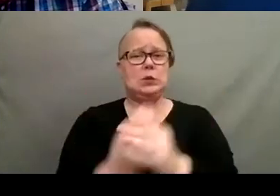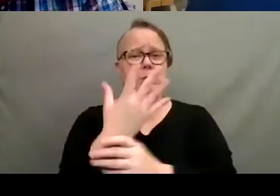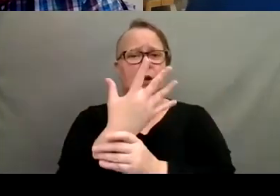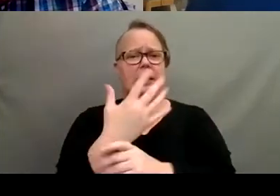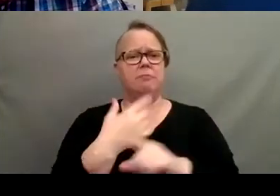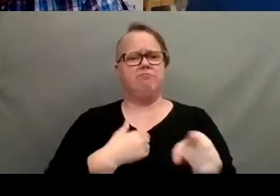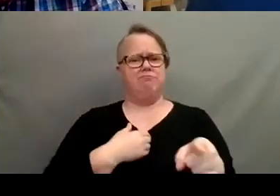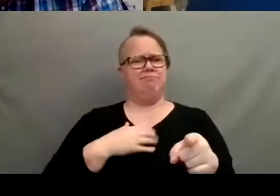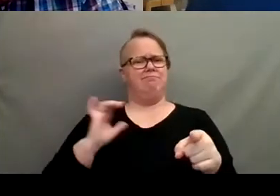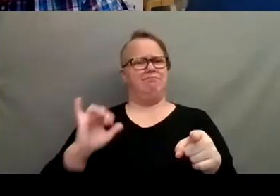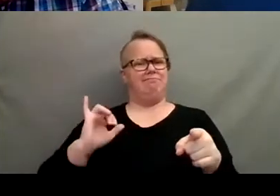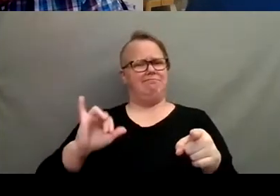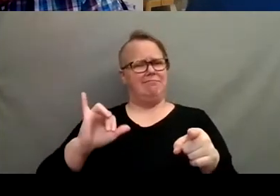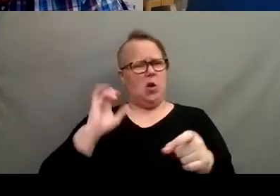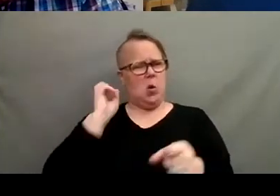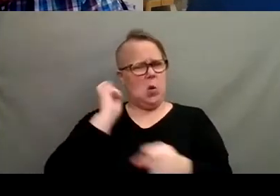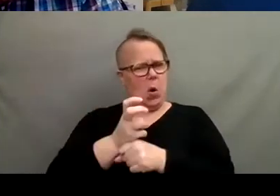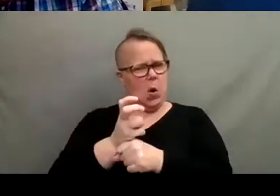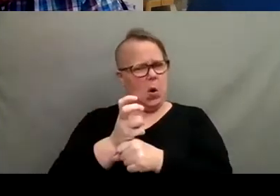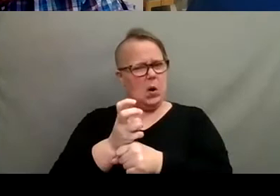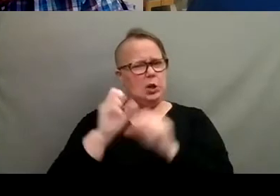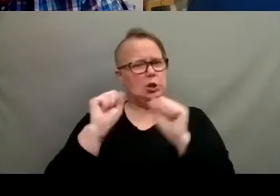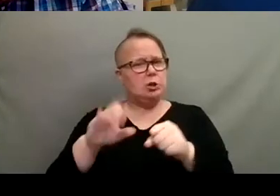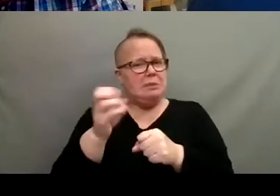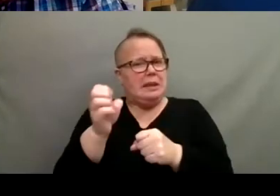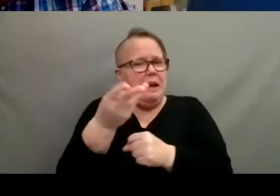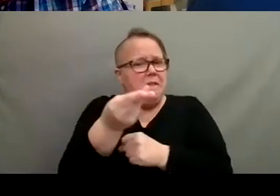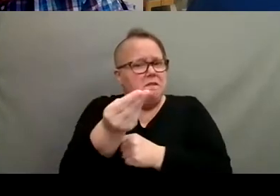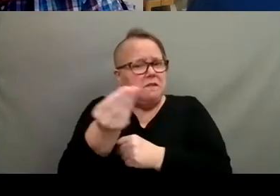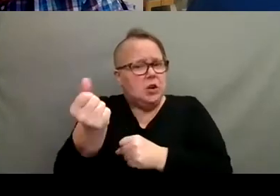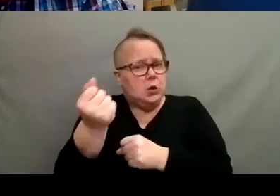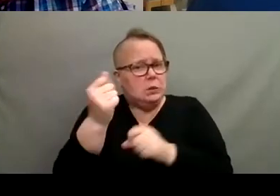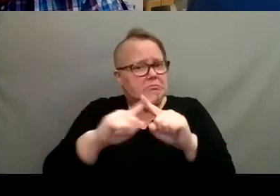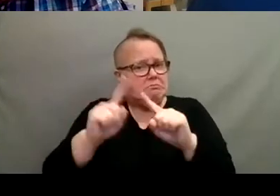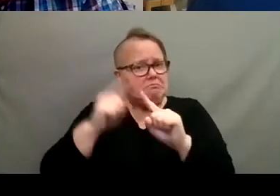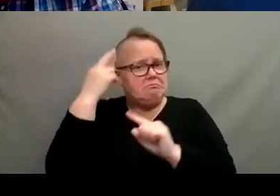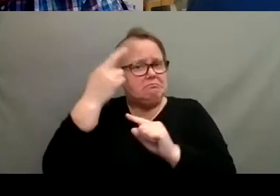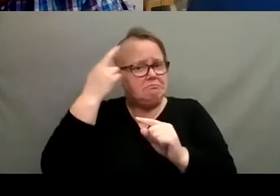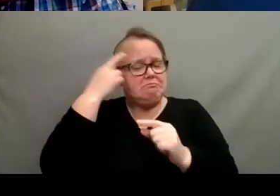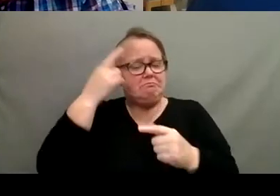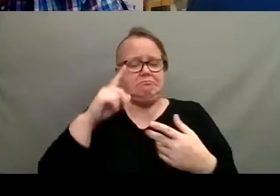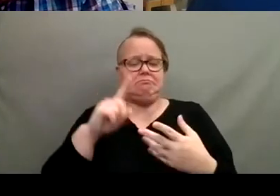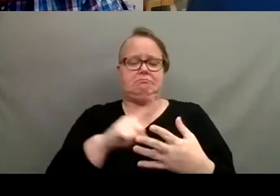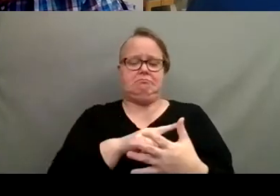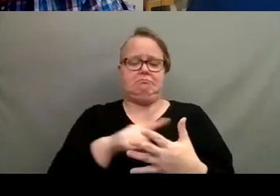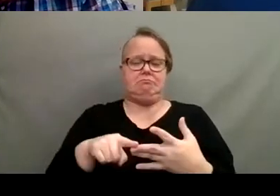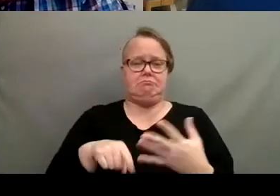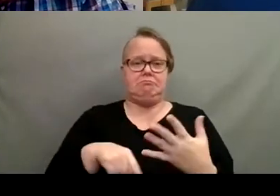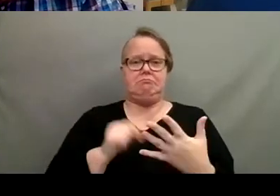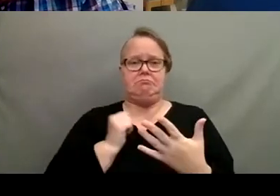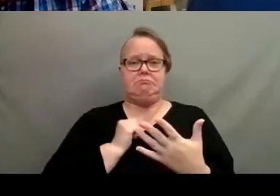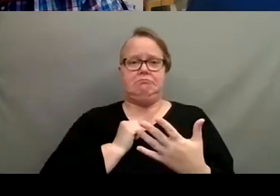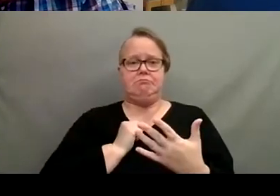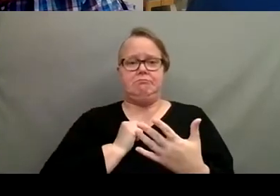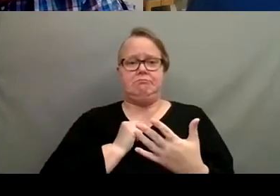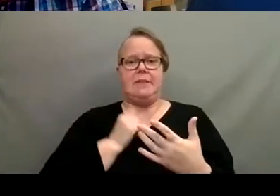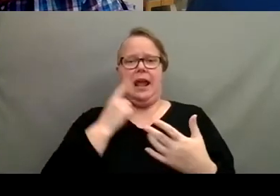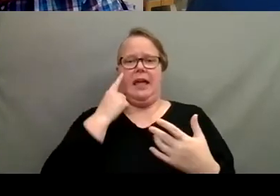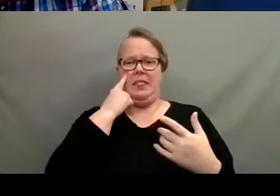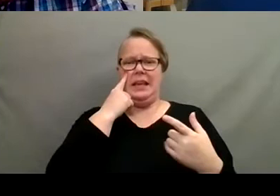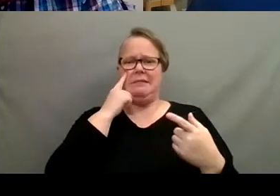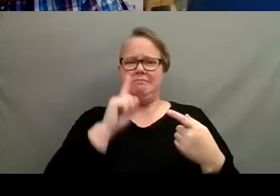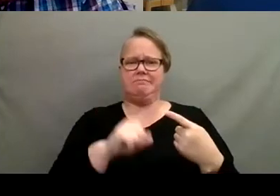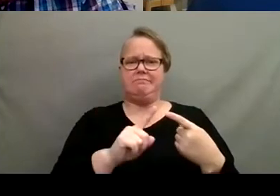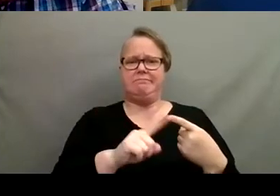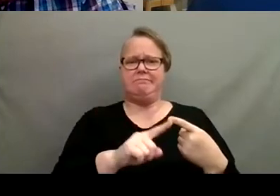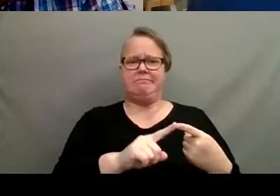You know, that's a tough one. Cause I think it could be a couple of factors. Um, I think for the most part,